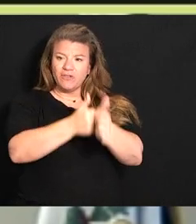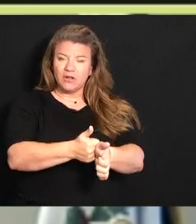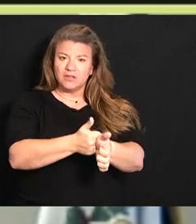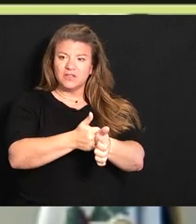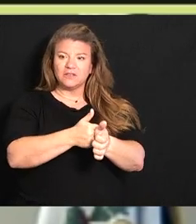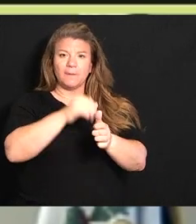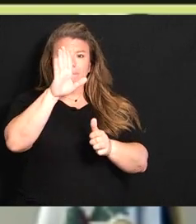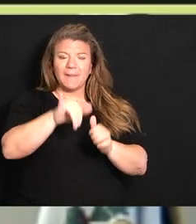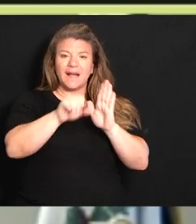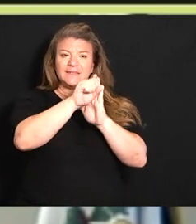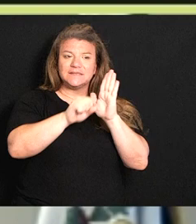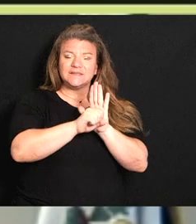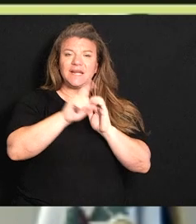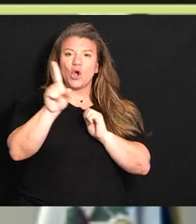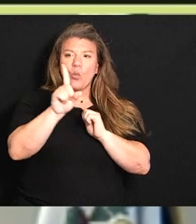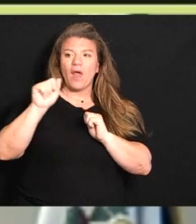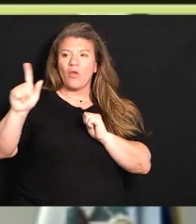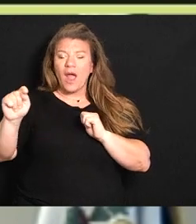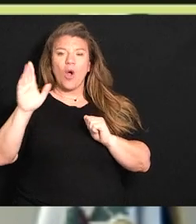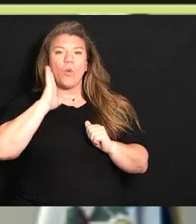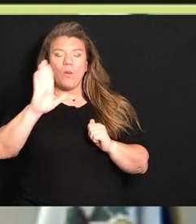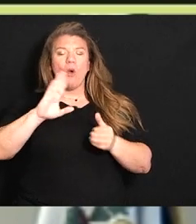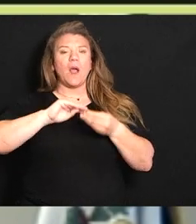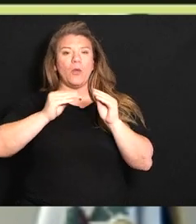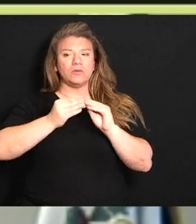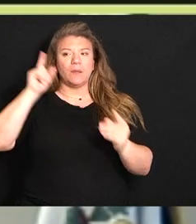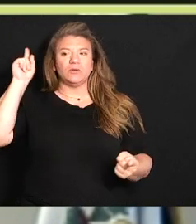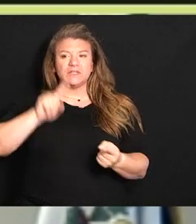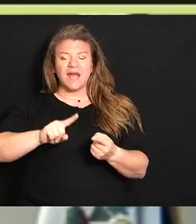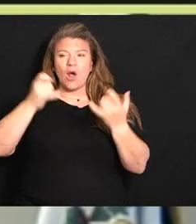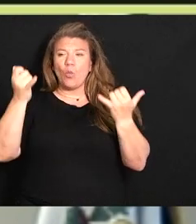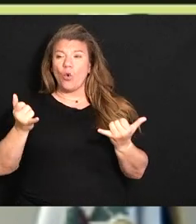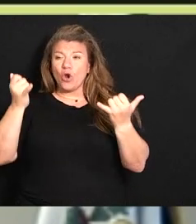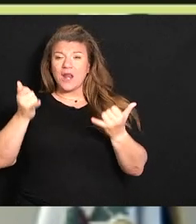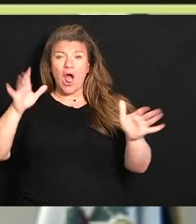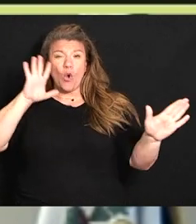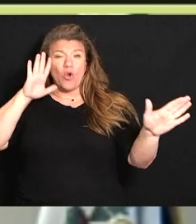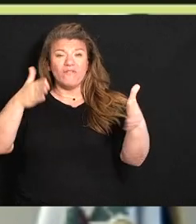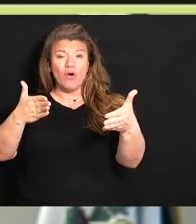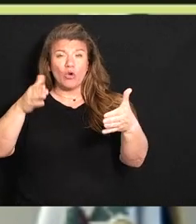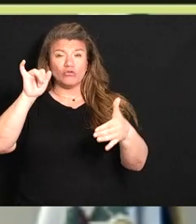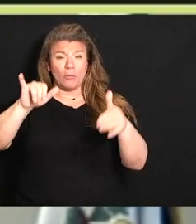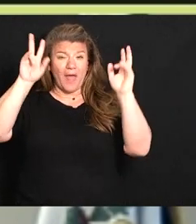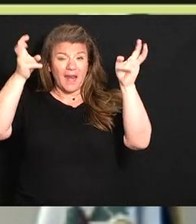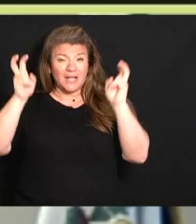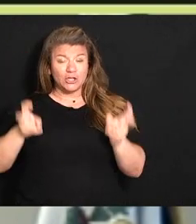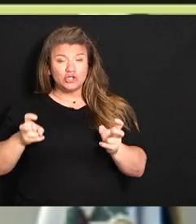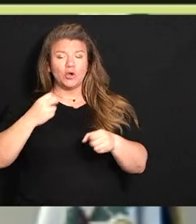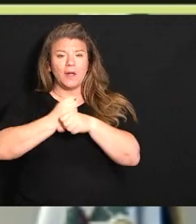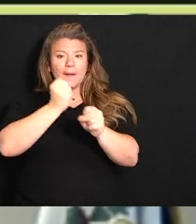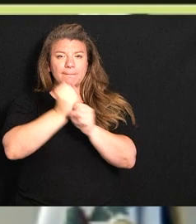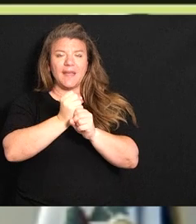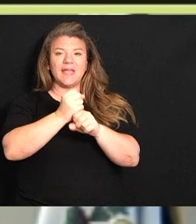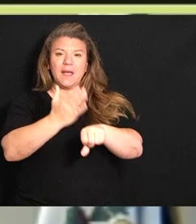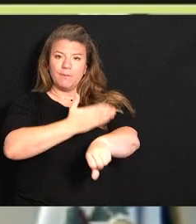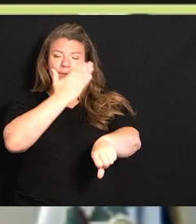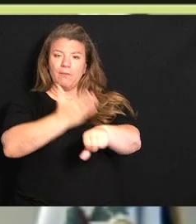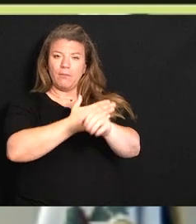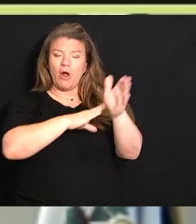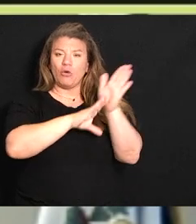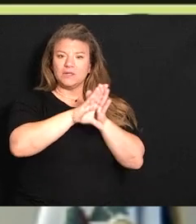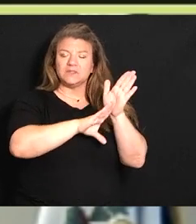located so we're going to get those numbers down we're now going to focus on this issue and make some progress so